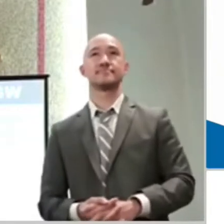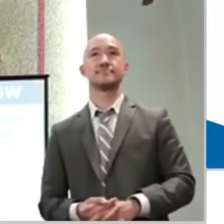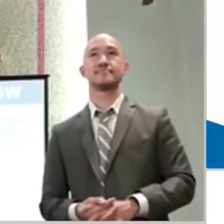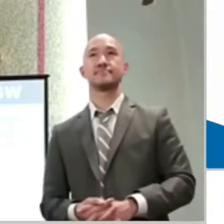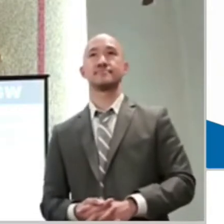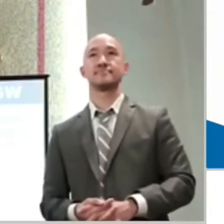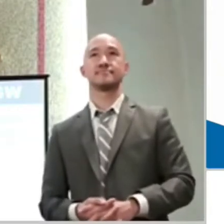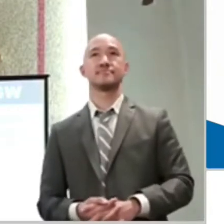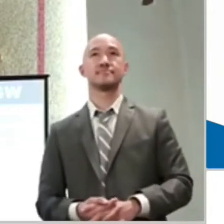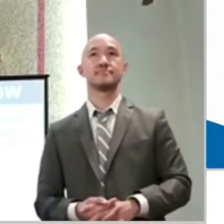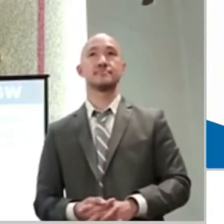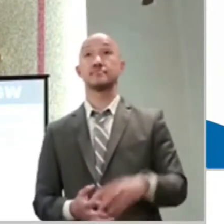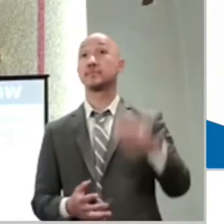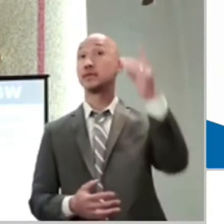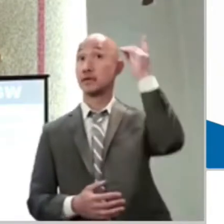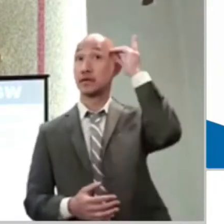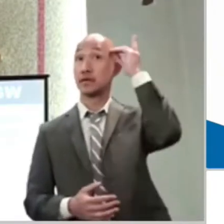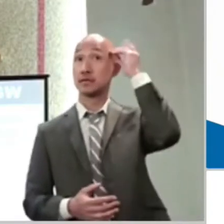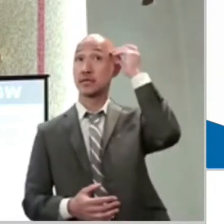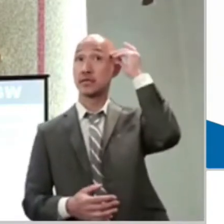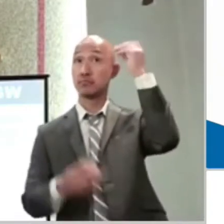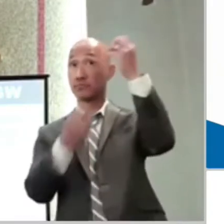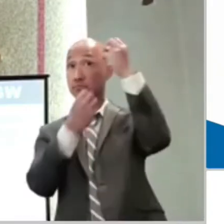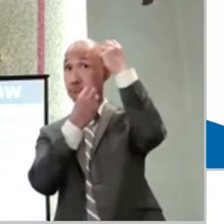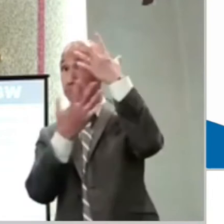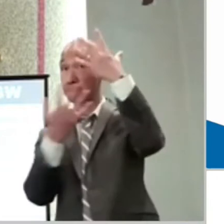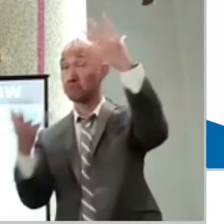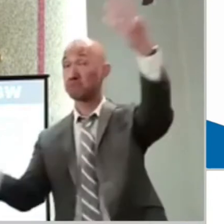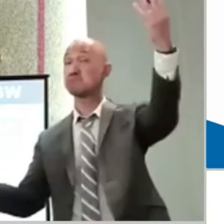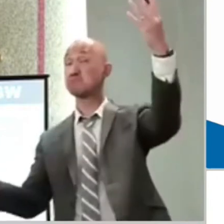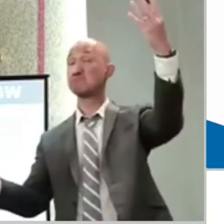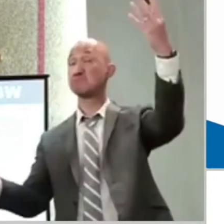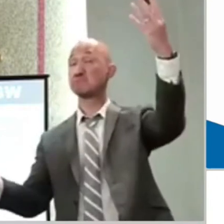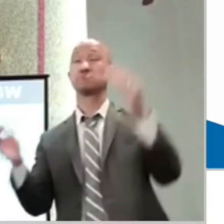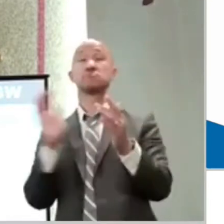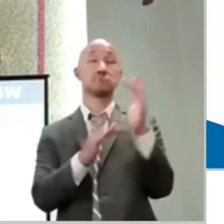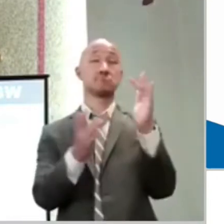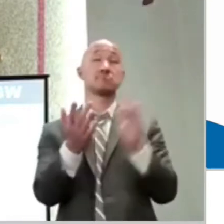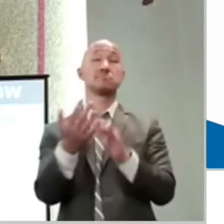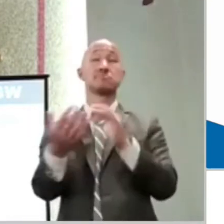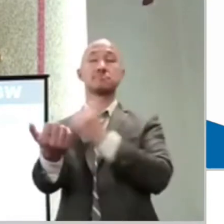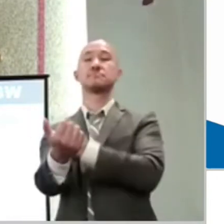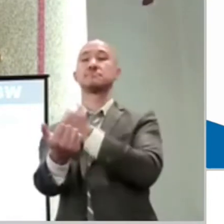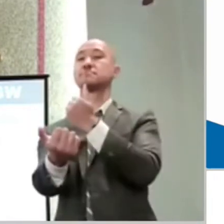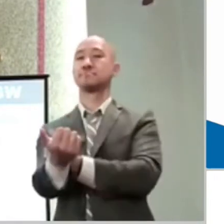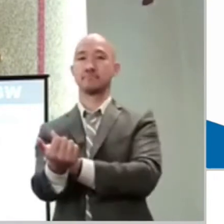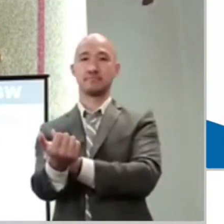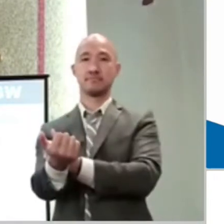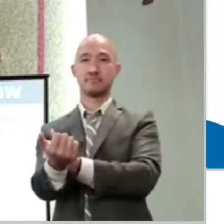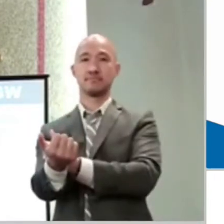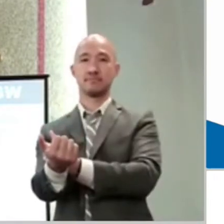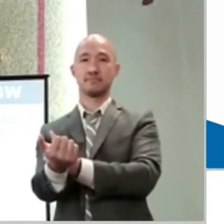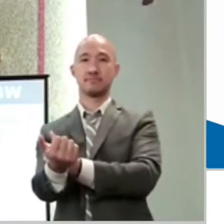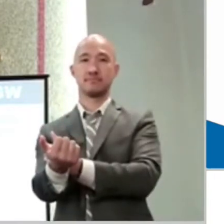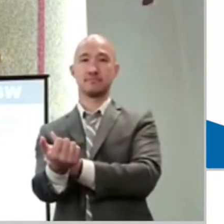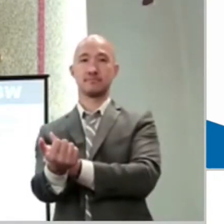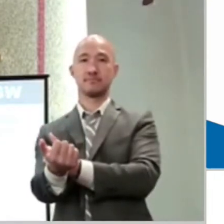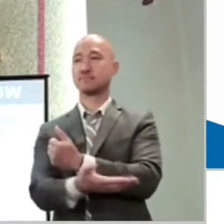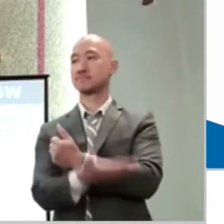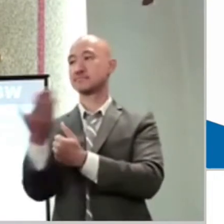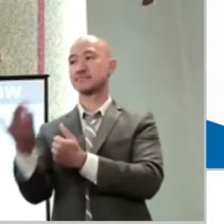They testify to the power of Jesus. They know who's in charge. The unseen